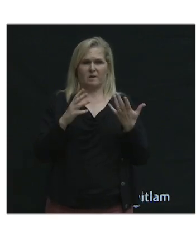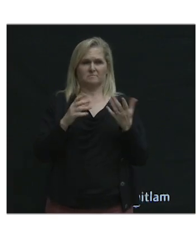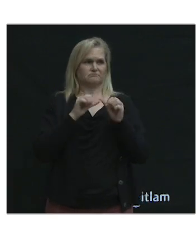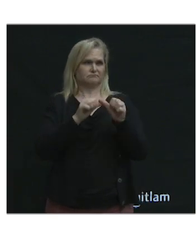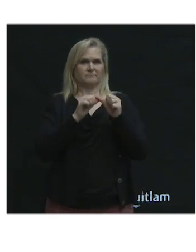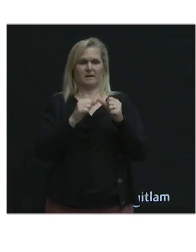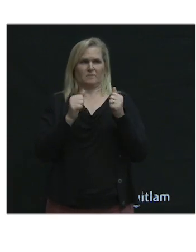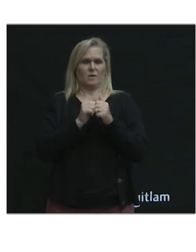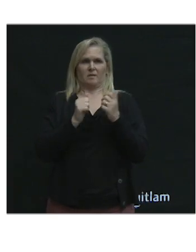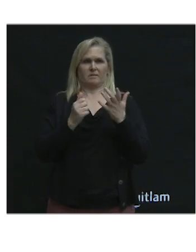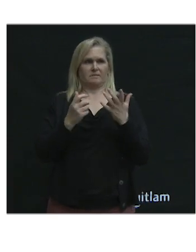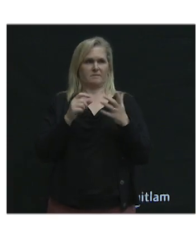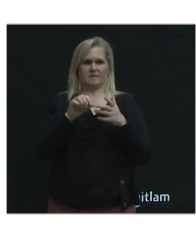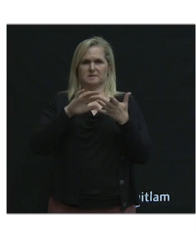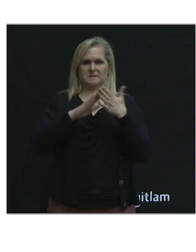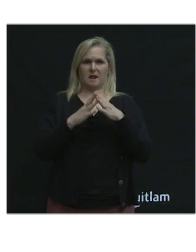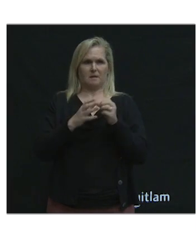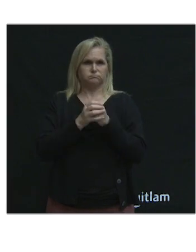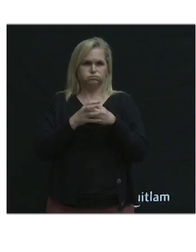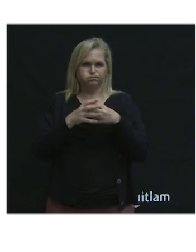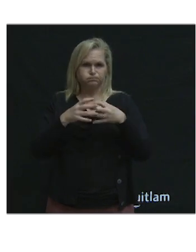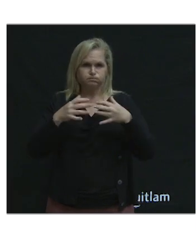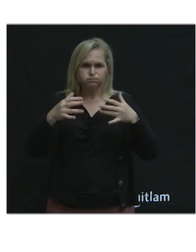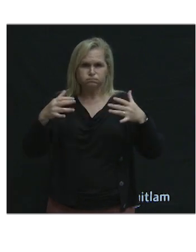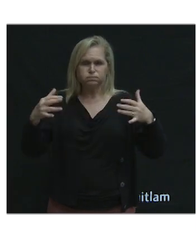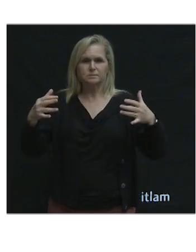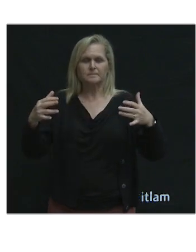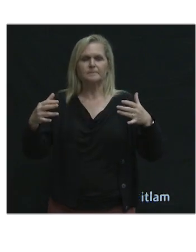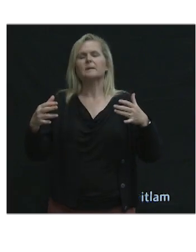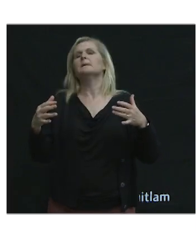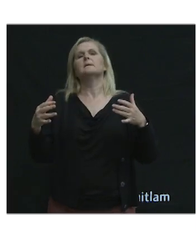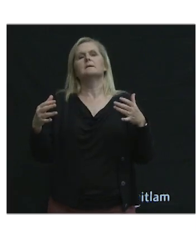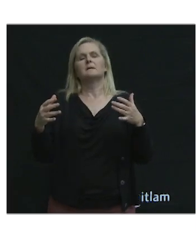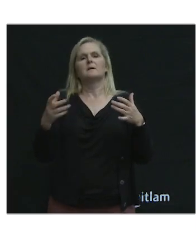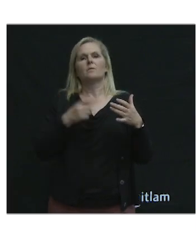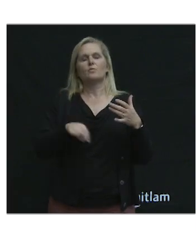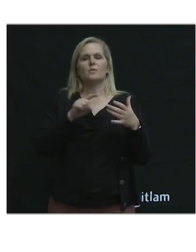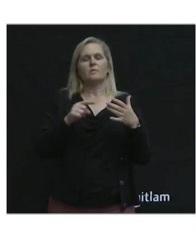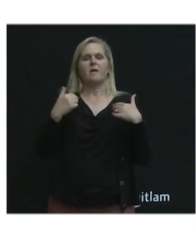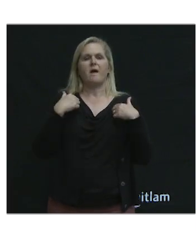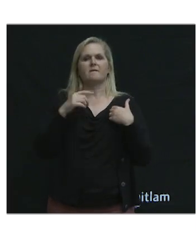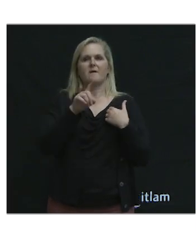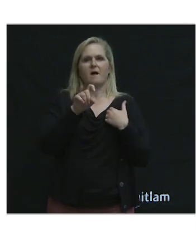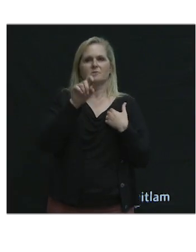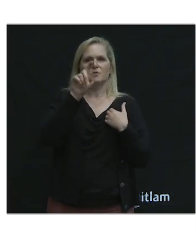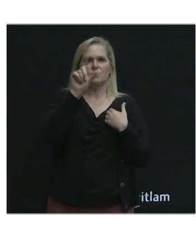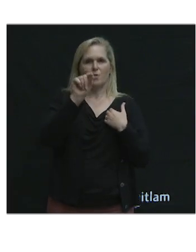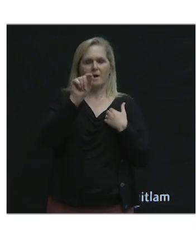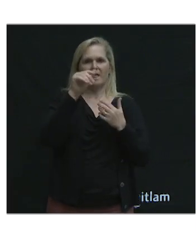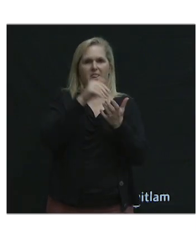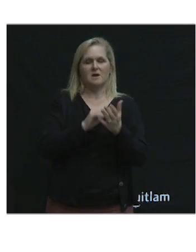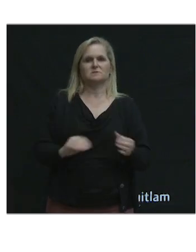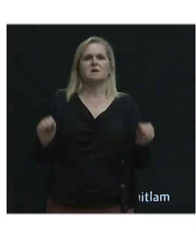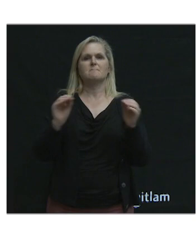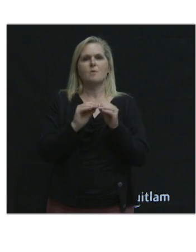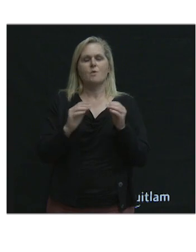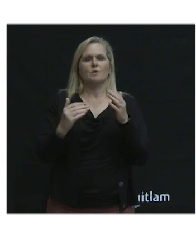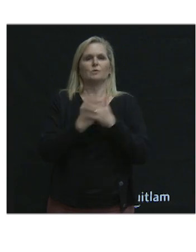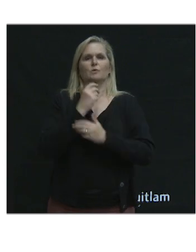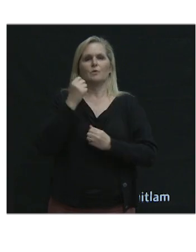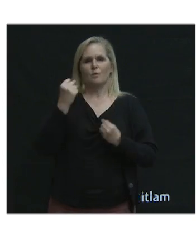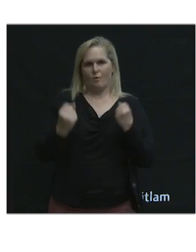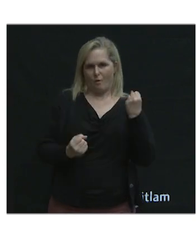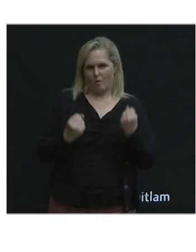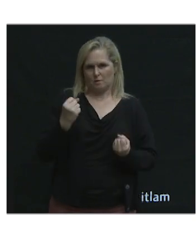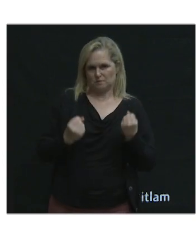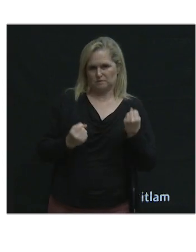-as-usual approach, BAU on the slide, we will generate 120,000 more new vehicle